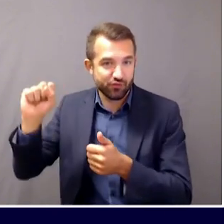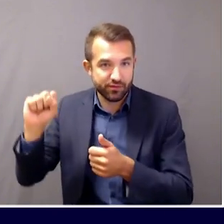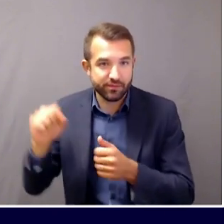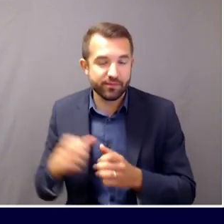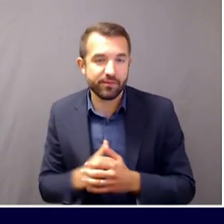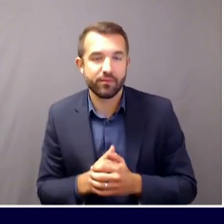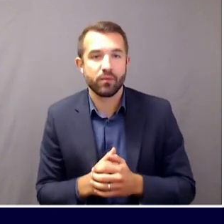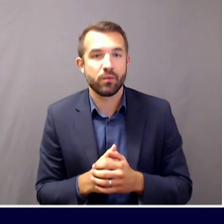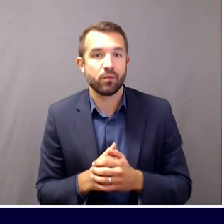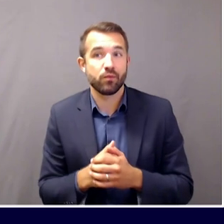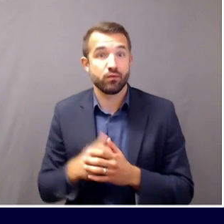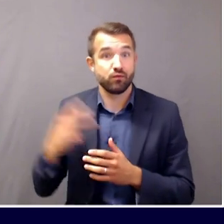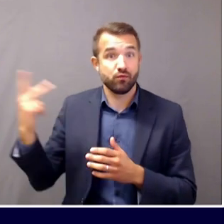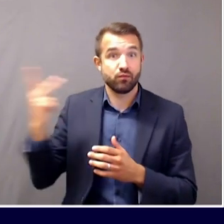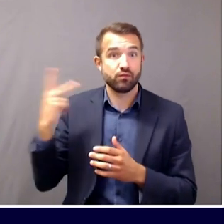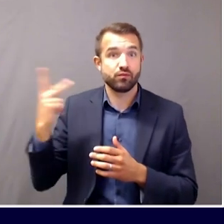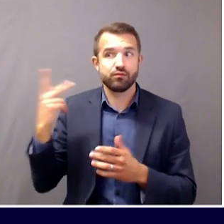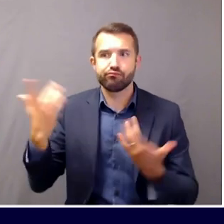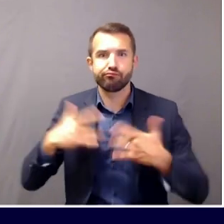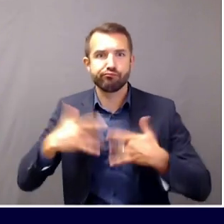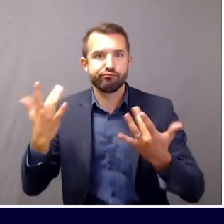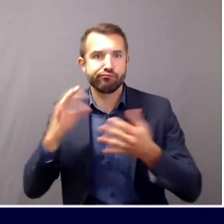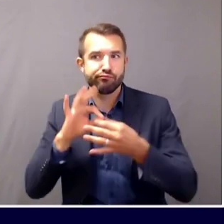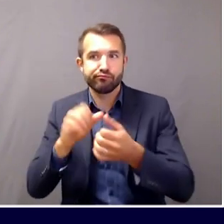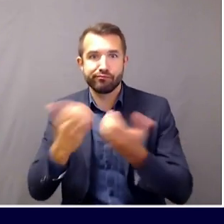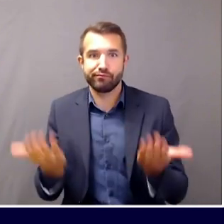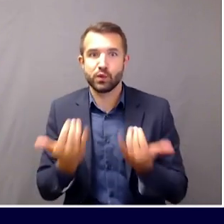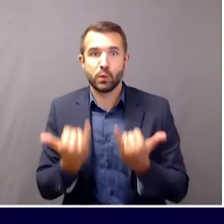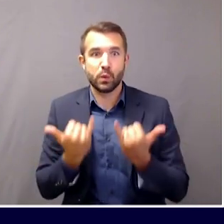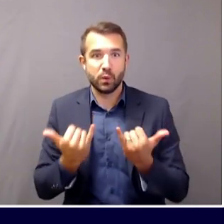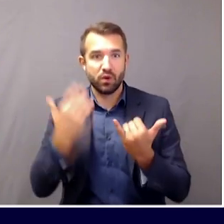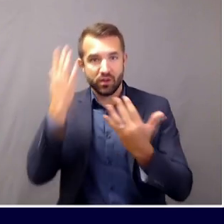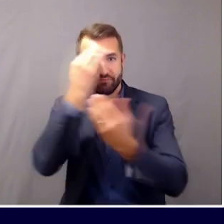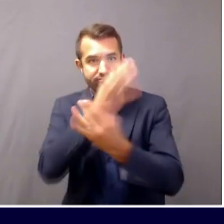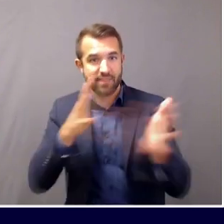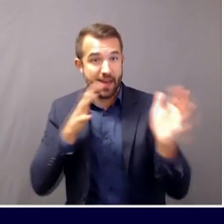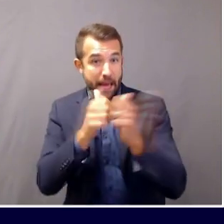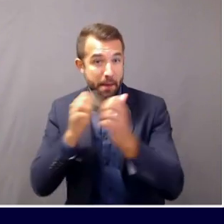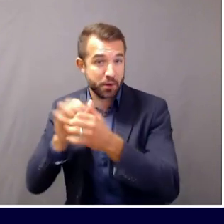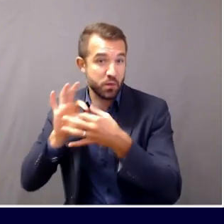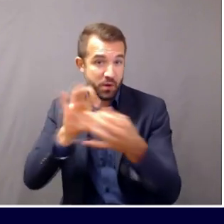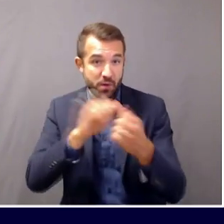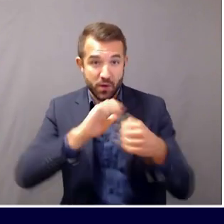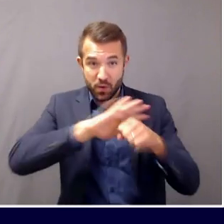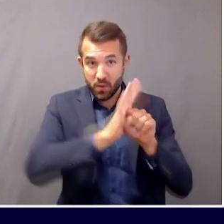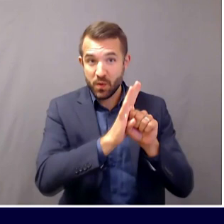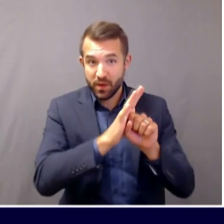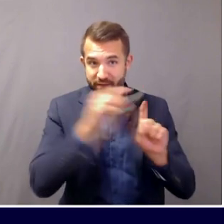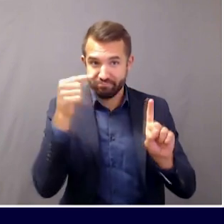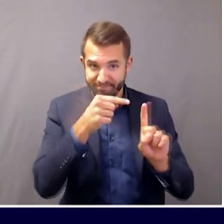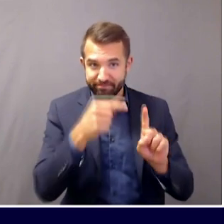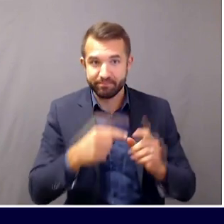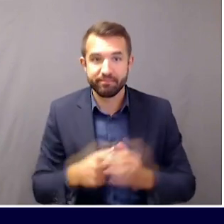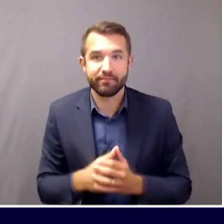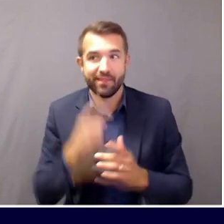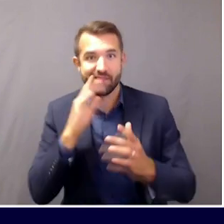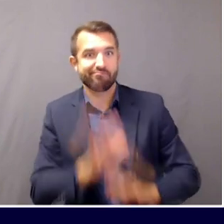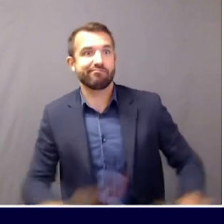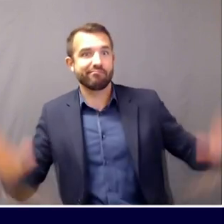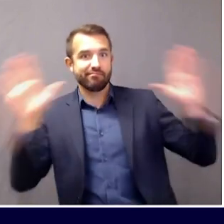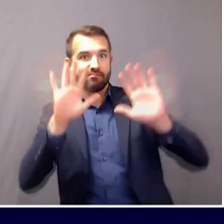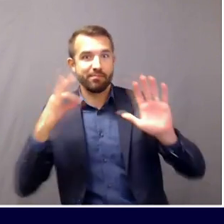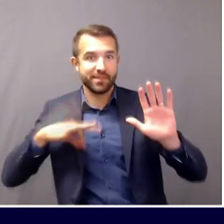Lambrou and I are delighted to join everyone today to provide an update on all things COVID-19 all across the state of Maine